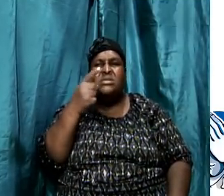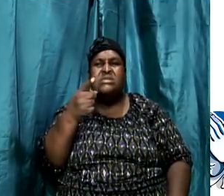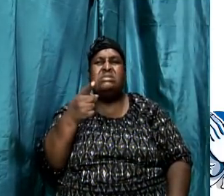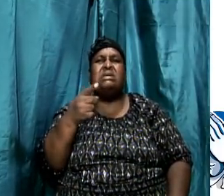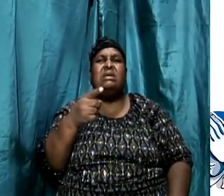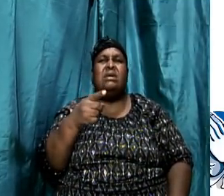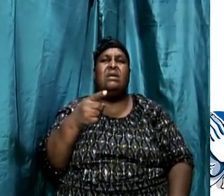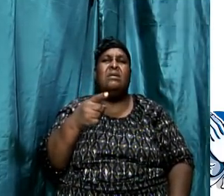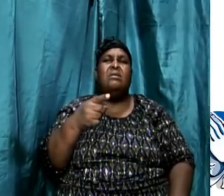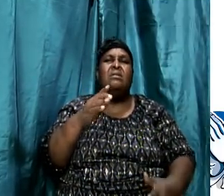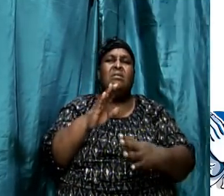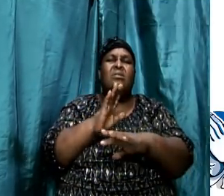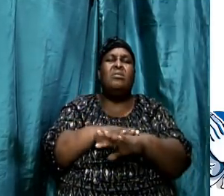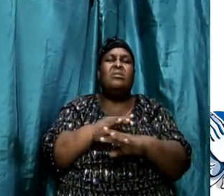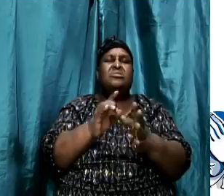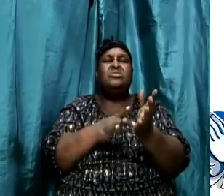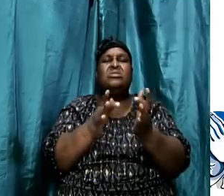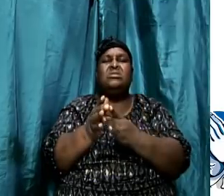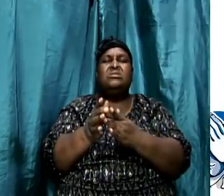a loaded word.